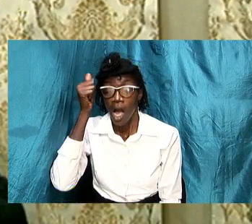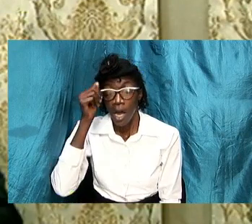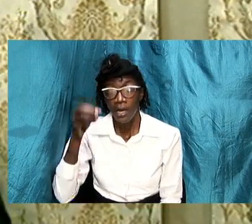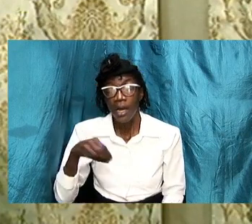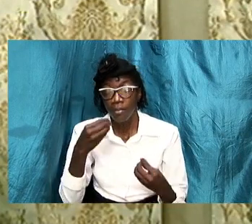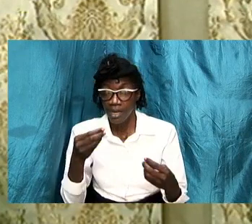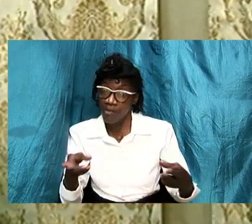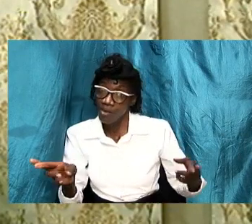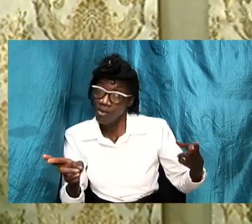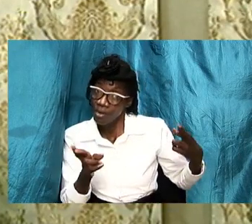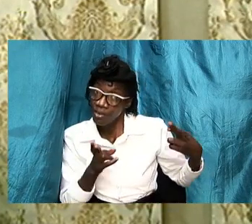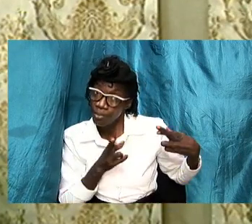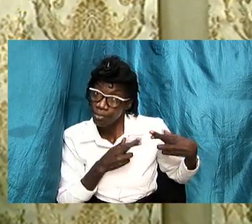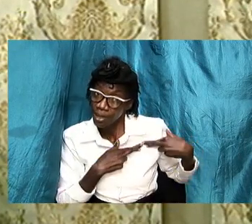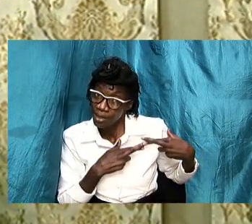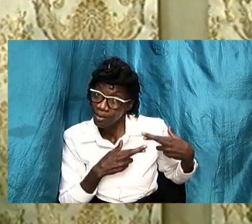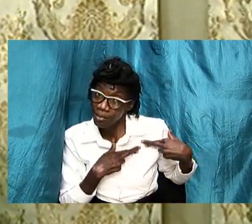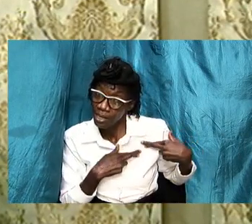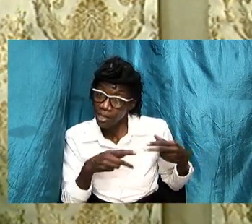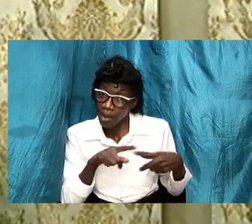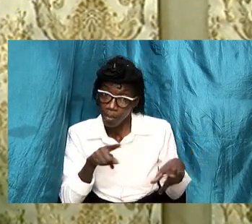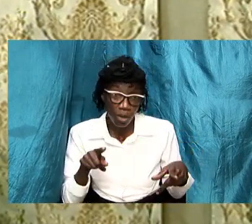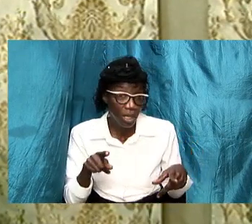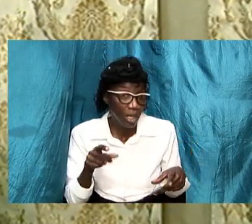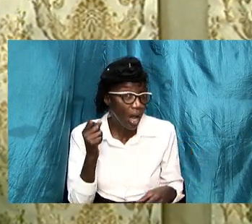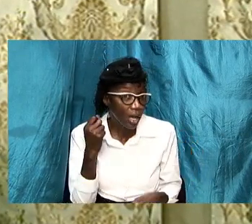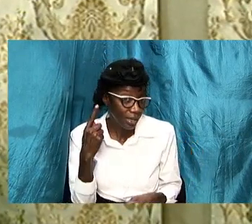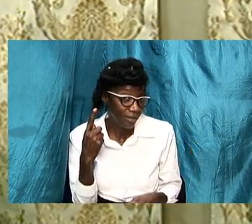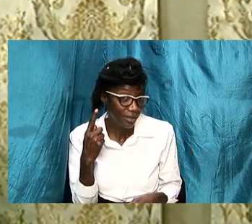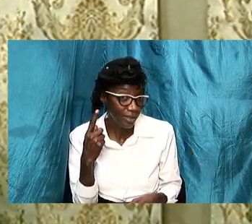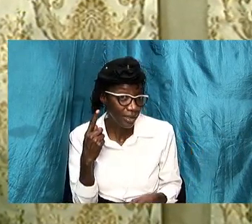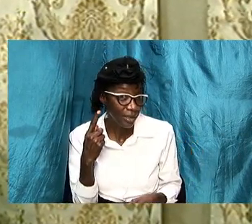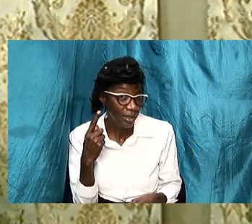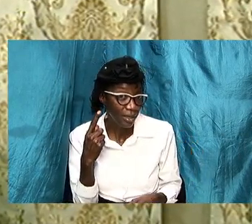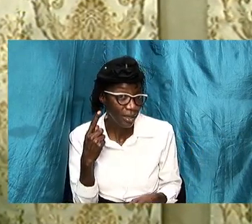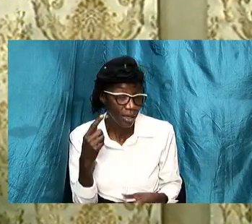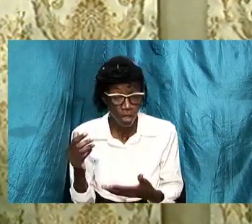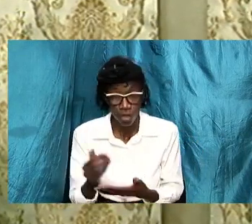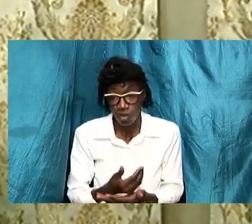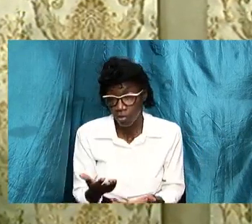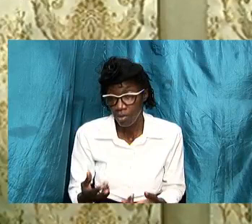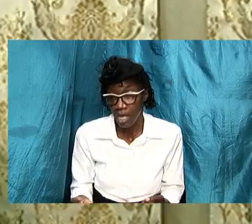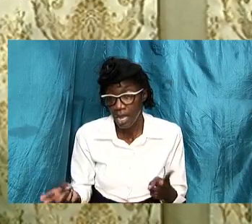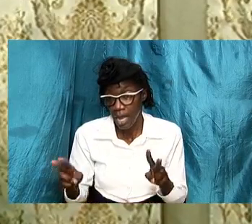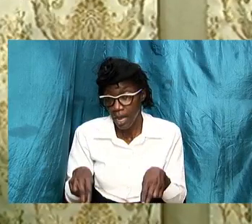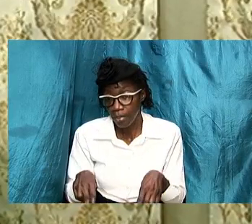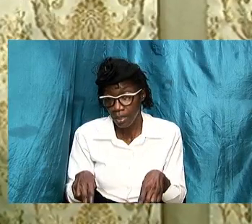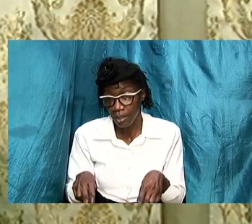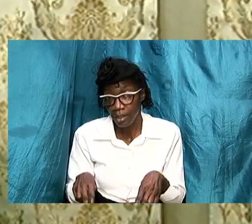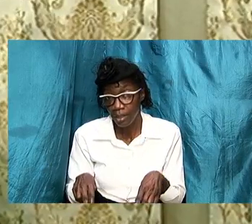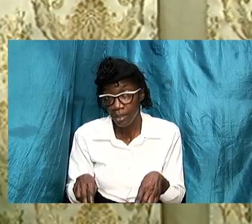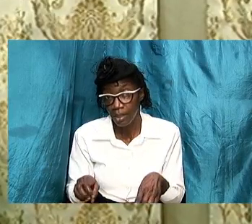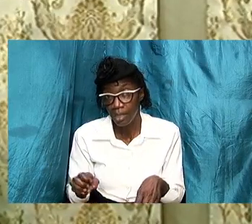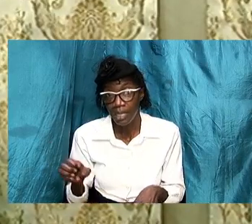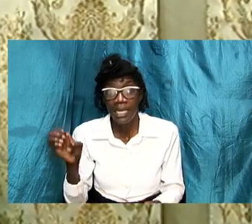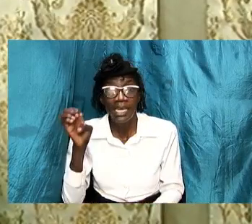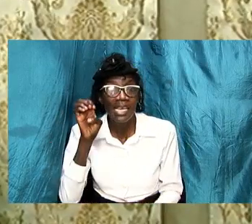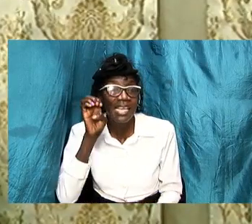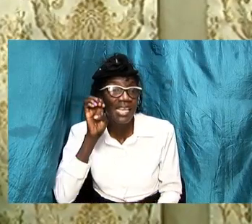have gone through that already but notice that something happened eve